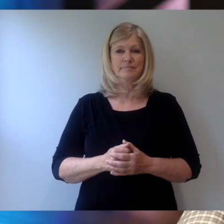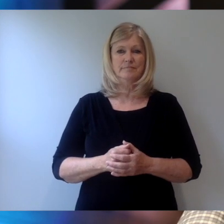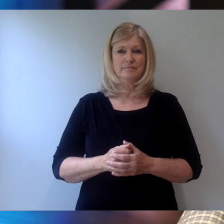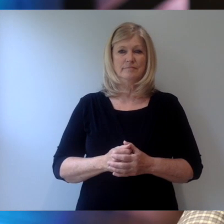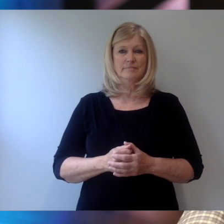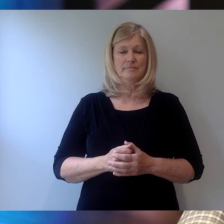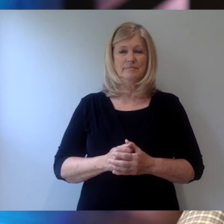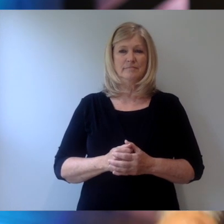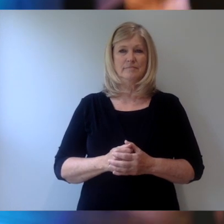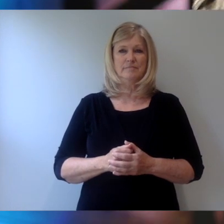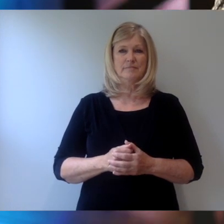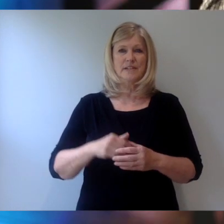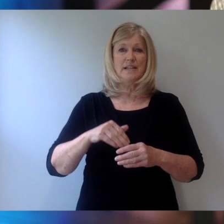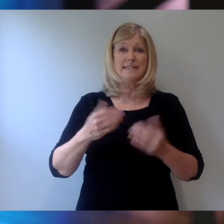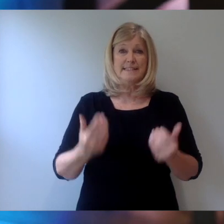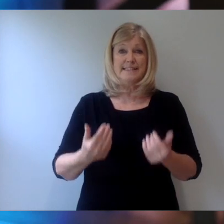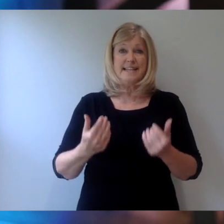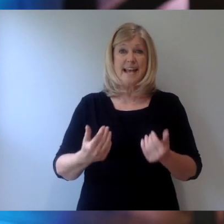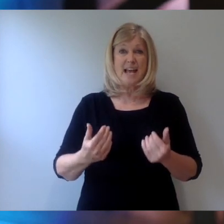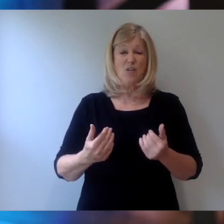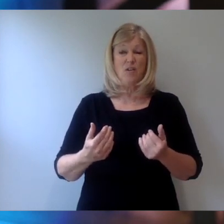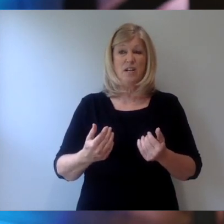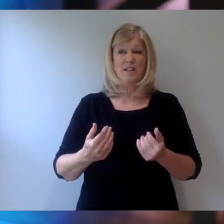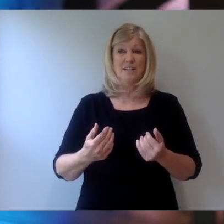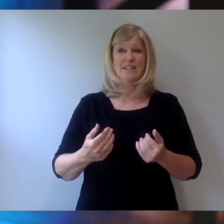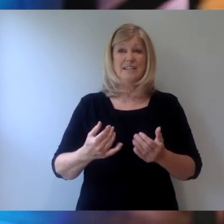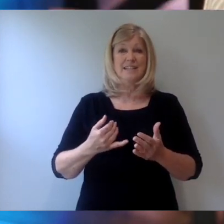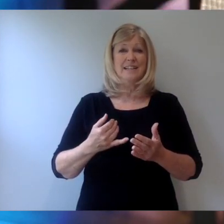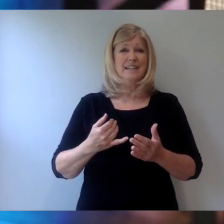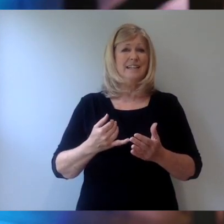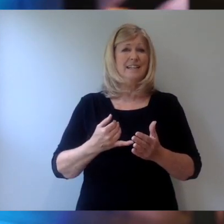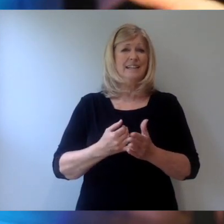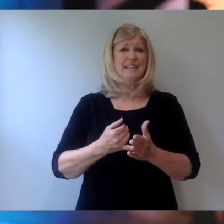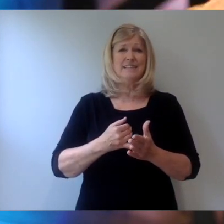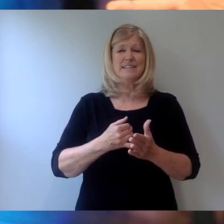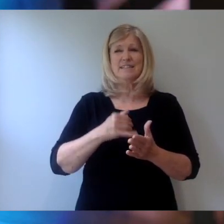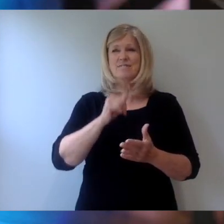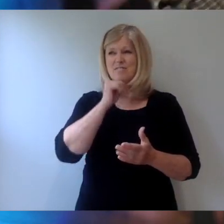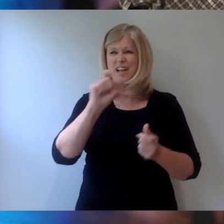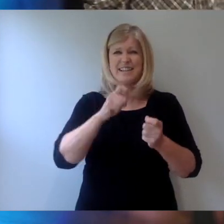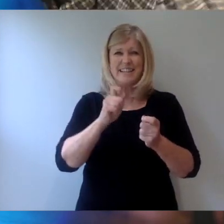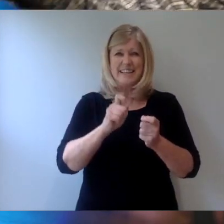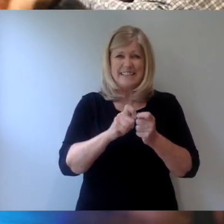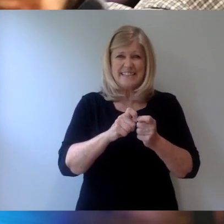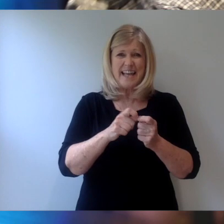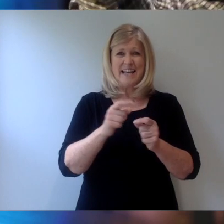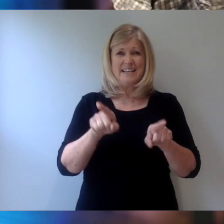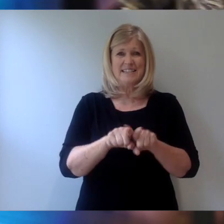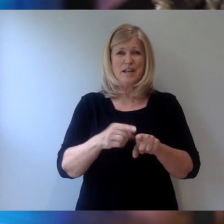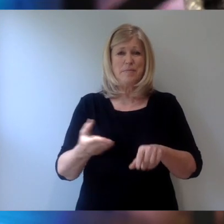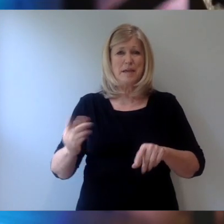in the 21st century because it's not the exact same thing for us that it was for them but it certainly is rooted